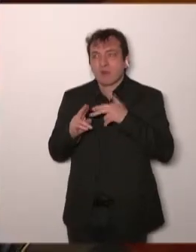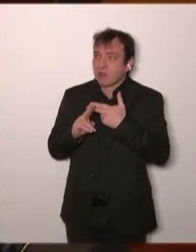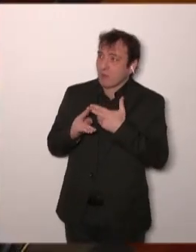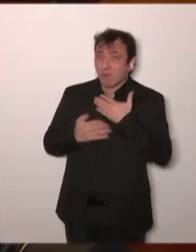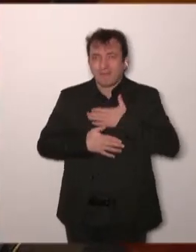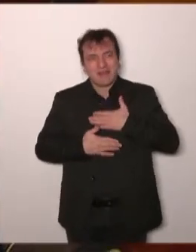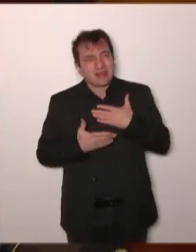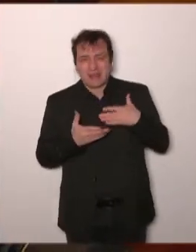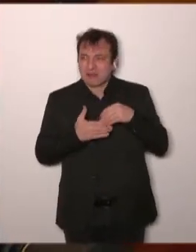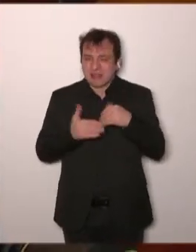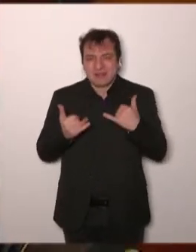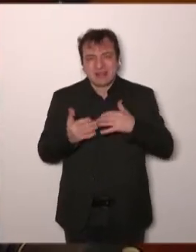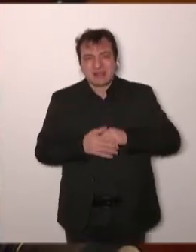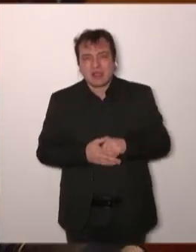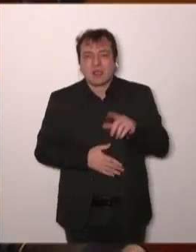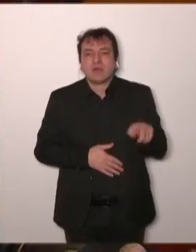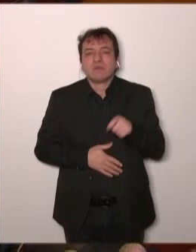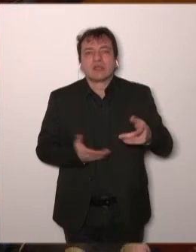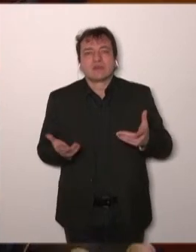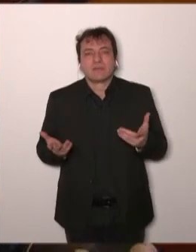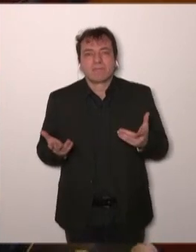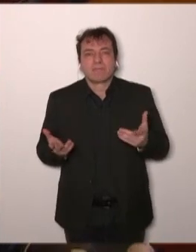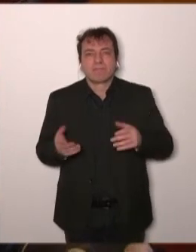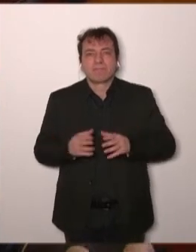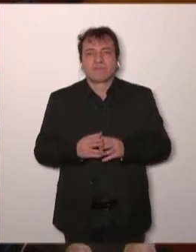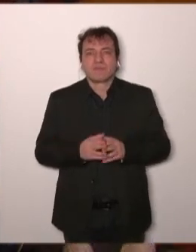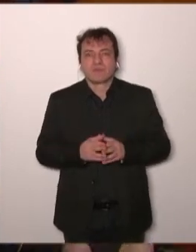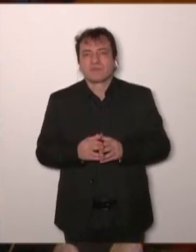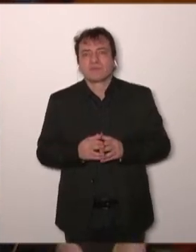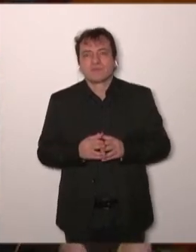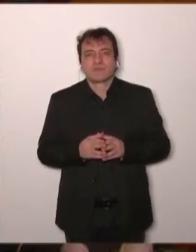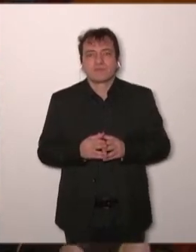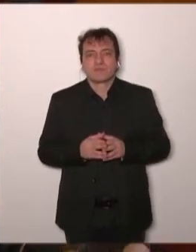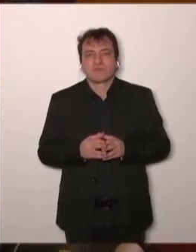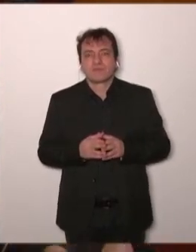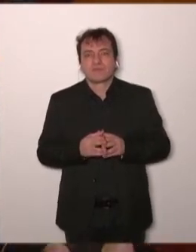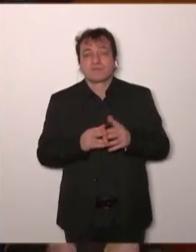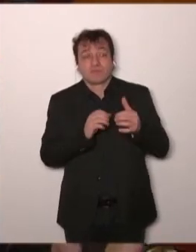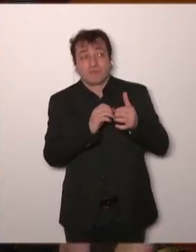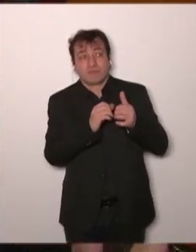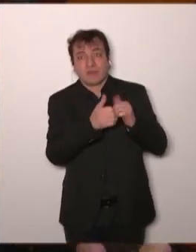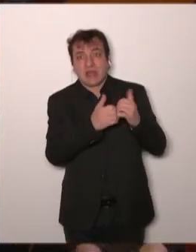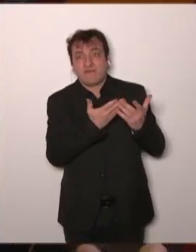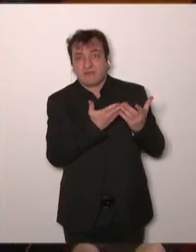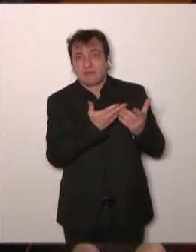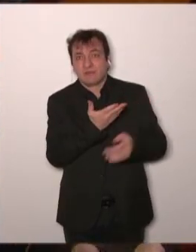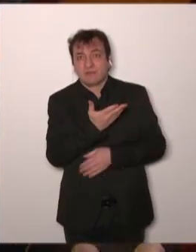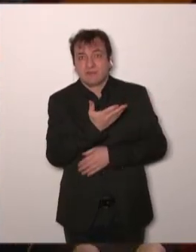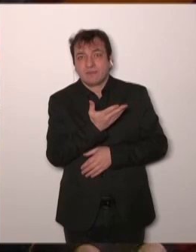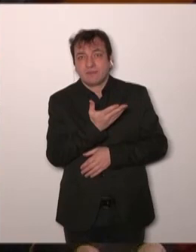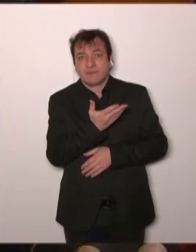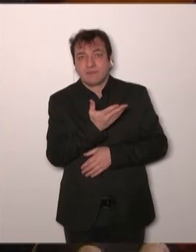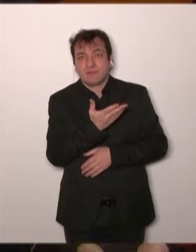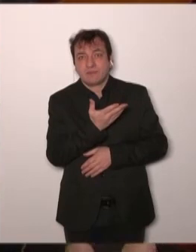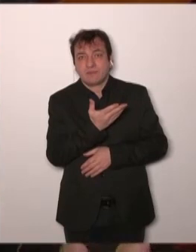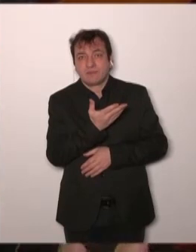it's of course the challenge statement of the topic. Sorry, I think I have to go back one. I'm not sure how to go back.